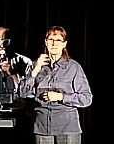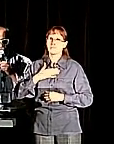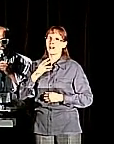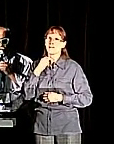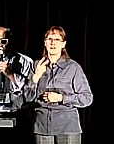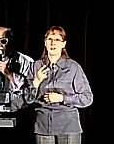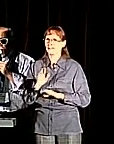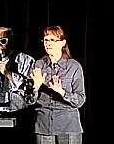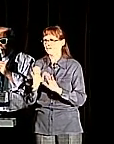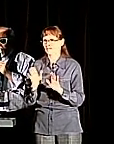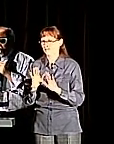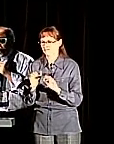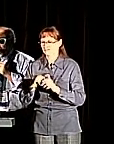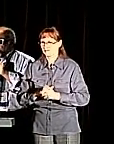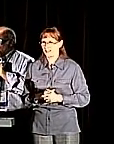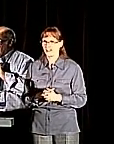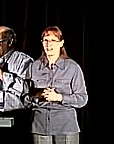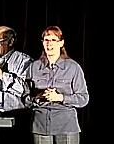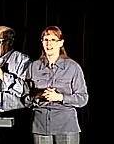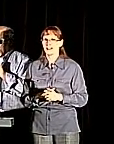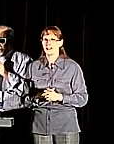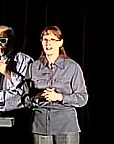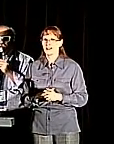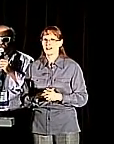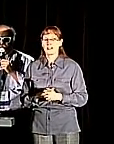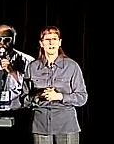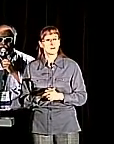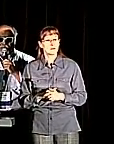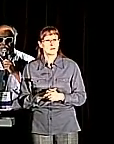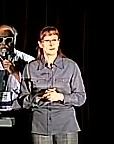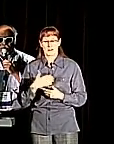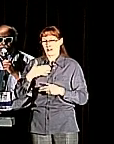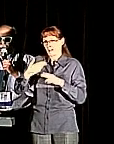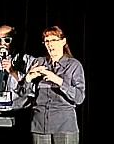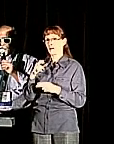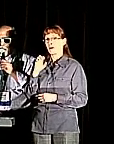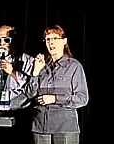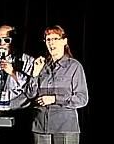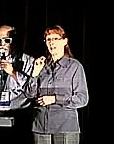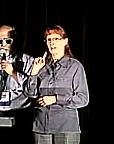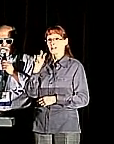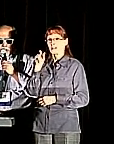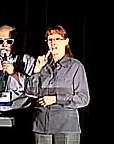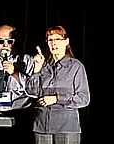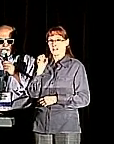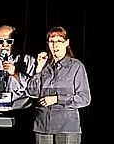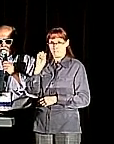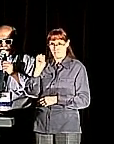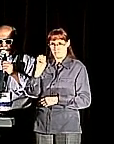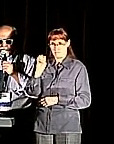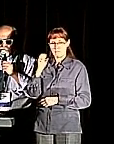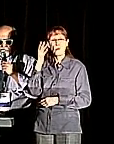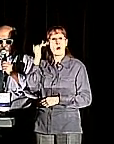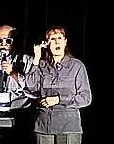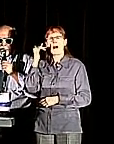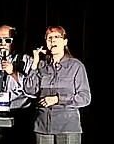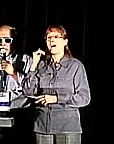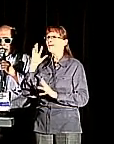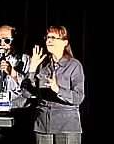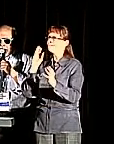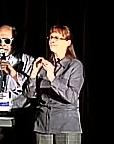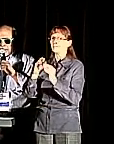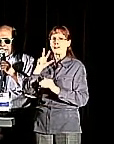much either. I go by Enzyme because over my career, over 35 years